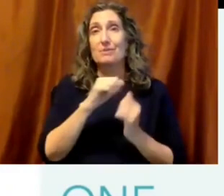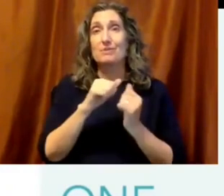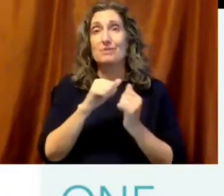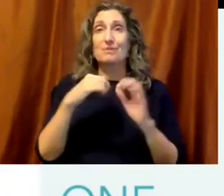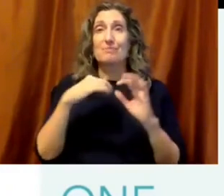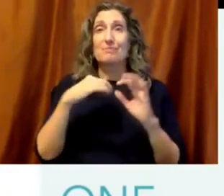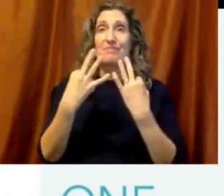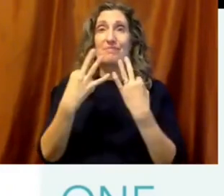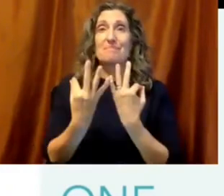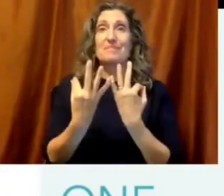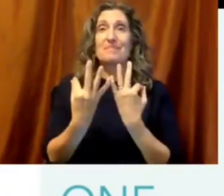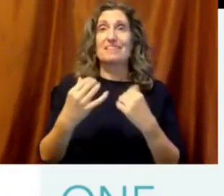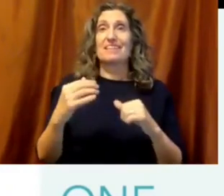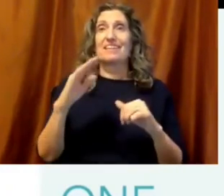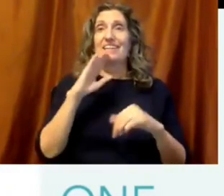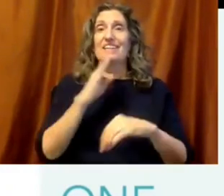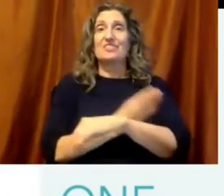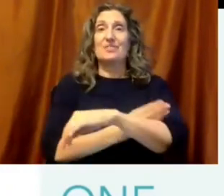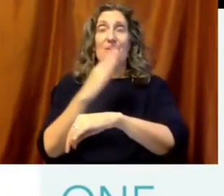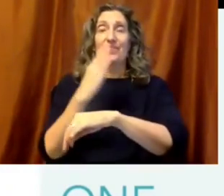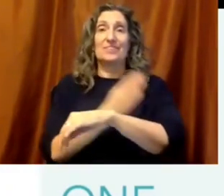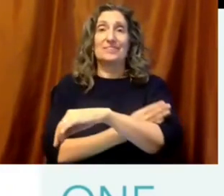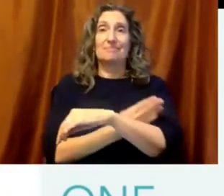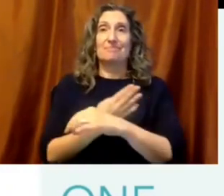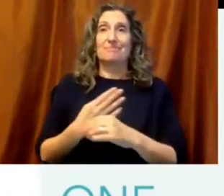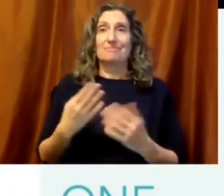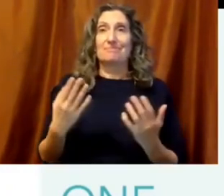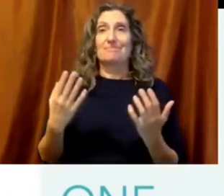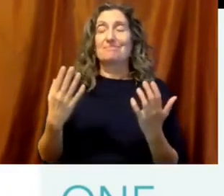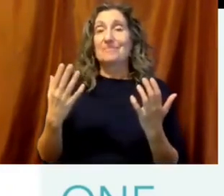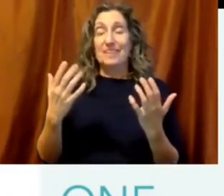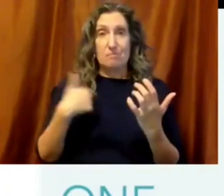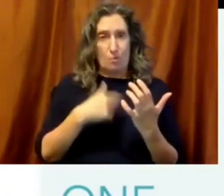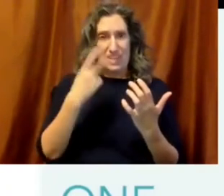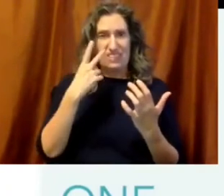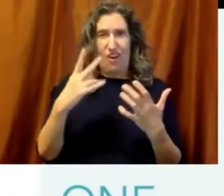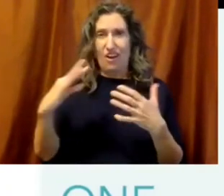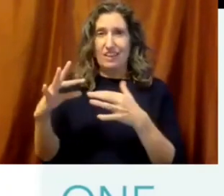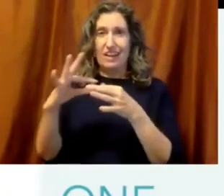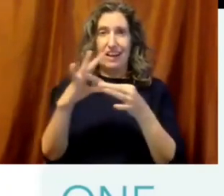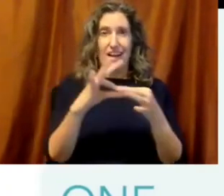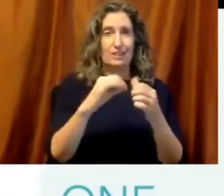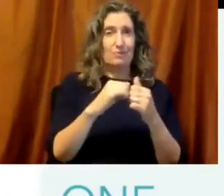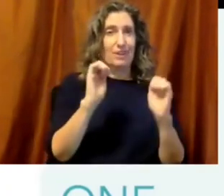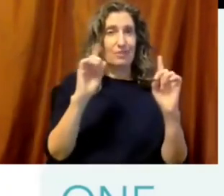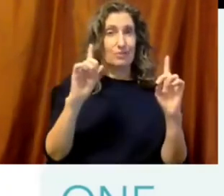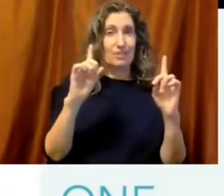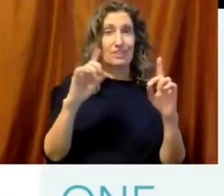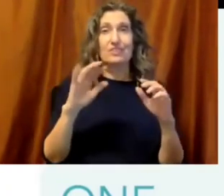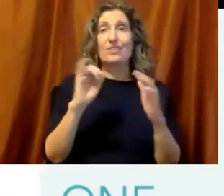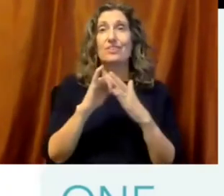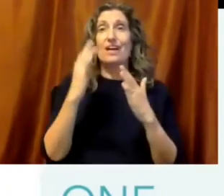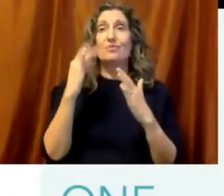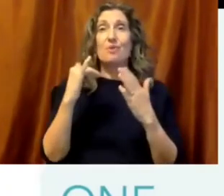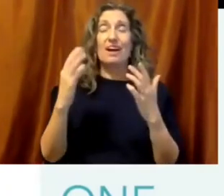in terms of the future. And the one key denominator, well, two, was like real dysfunction in terms of the community and families. And